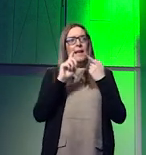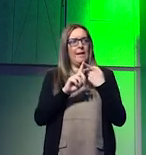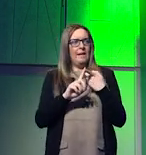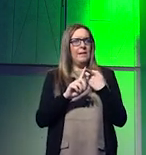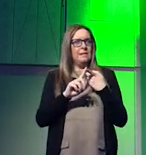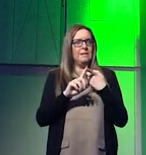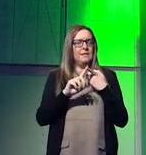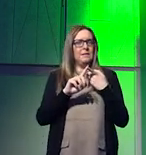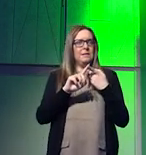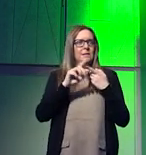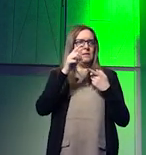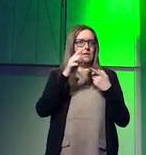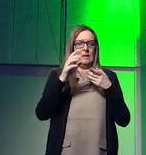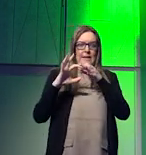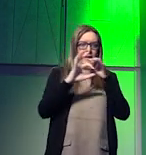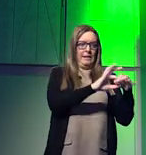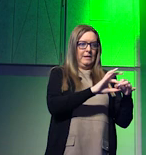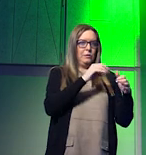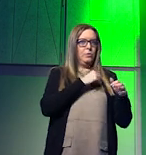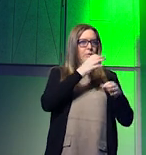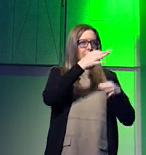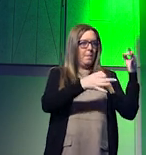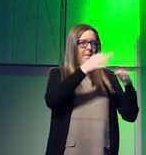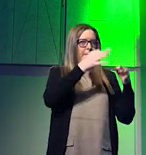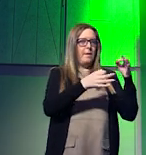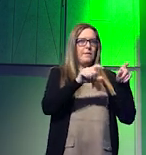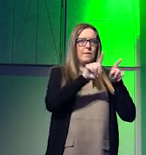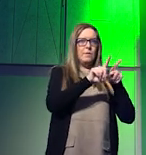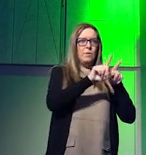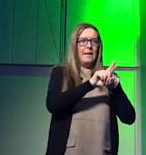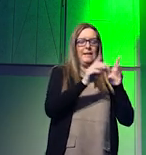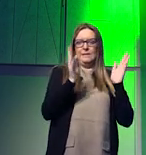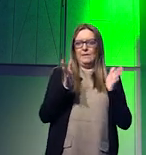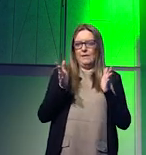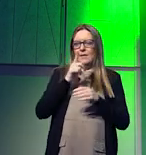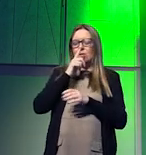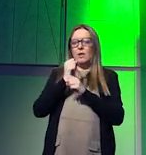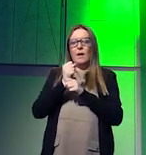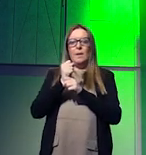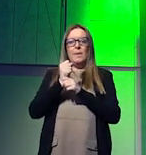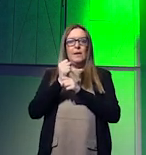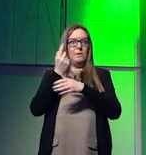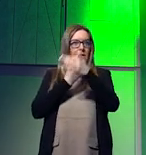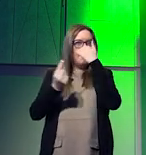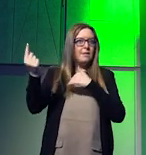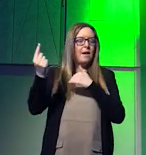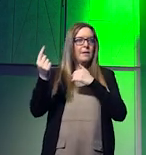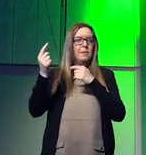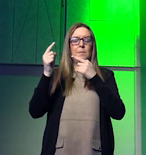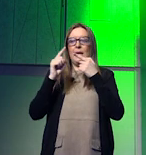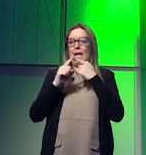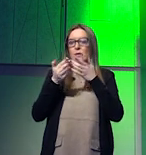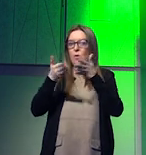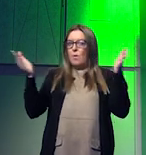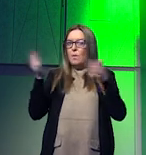politics. We are talking mostly about open strategic autonomy and sovereignty. Our